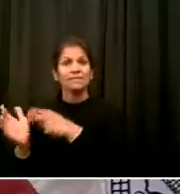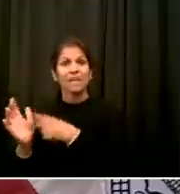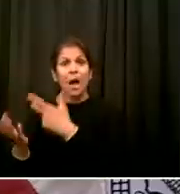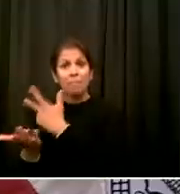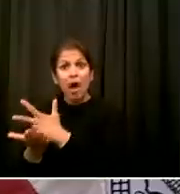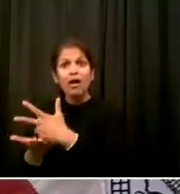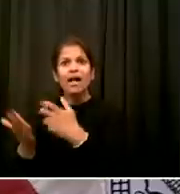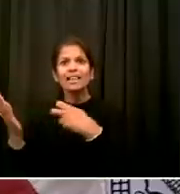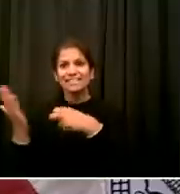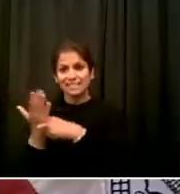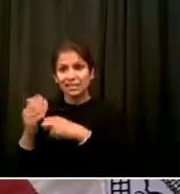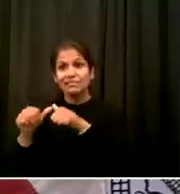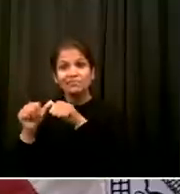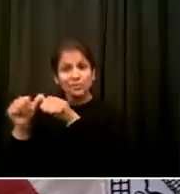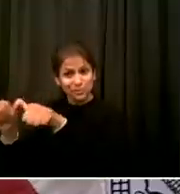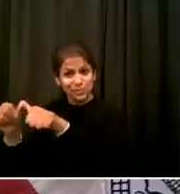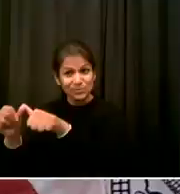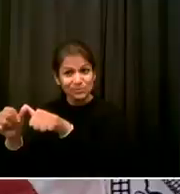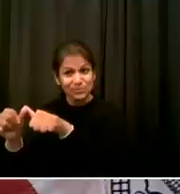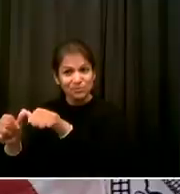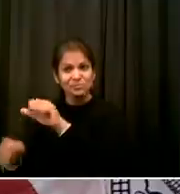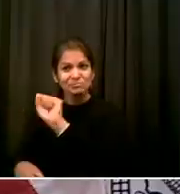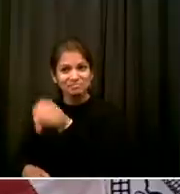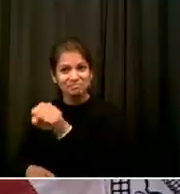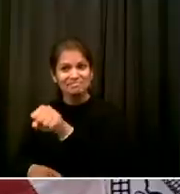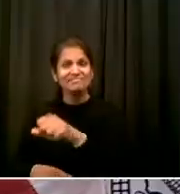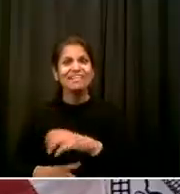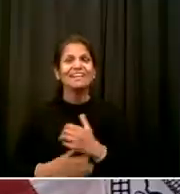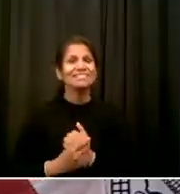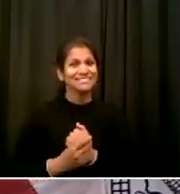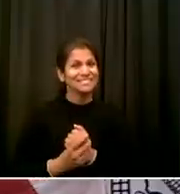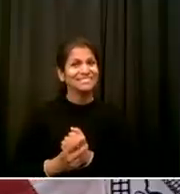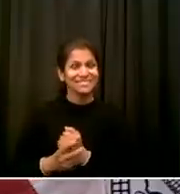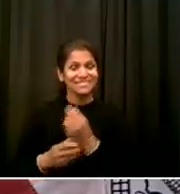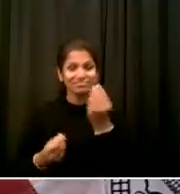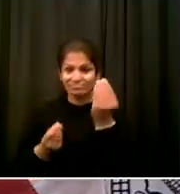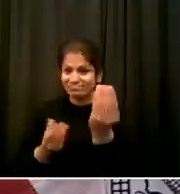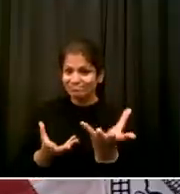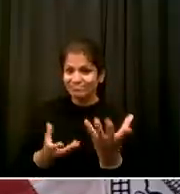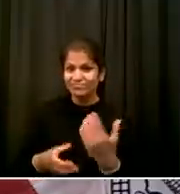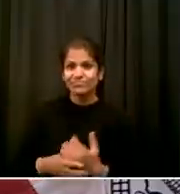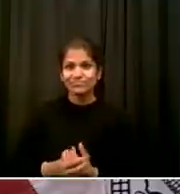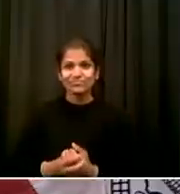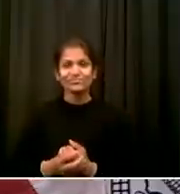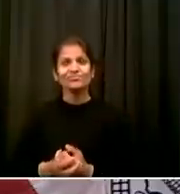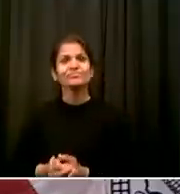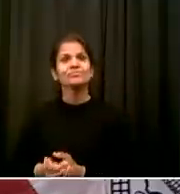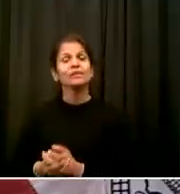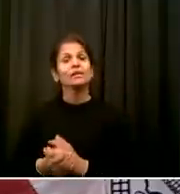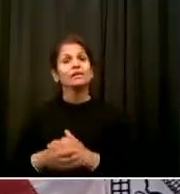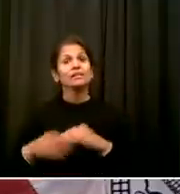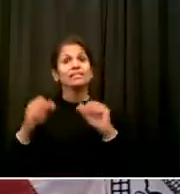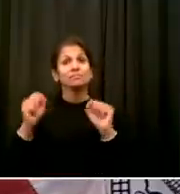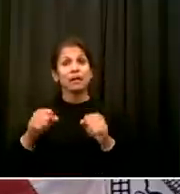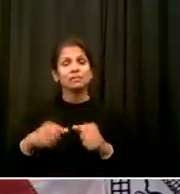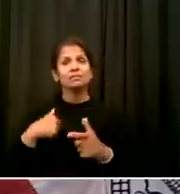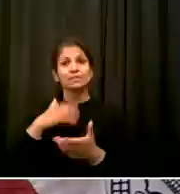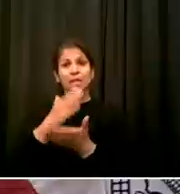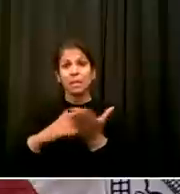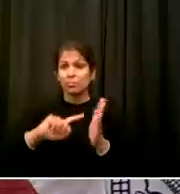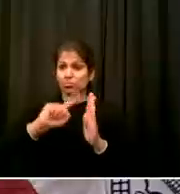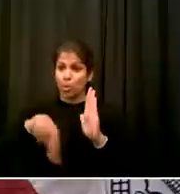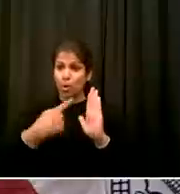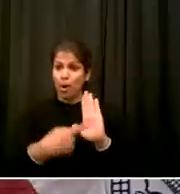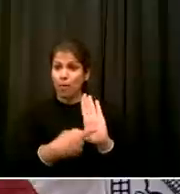That may have merit, but I don't want it to be misconstrued There are some things I think can be done better by civilians